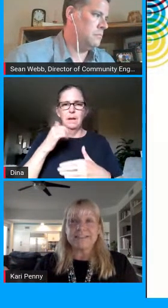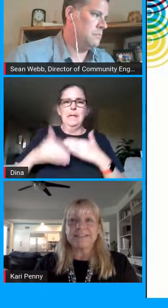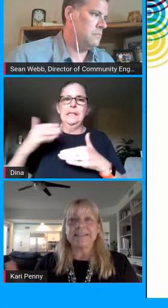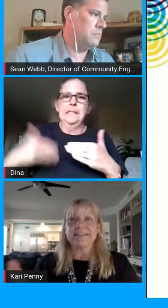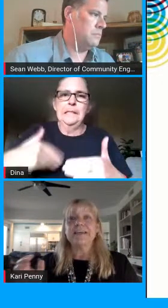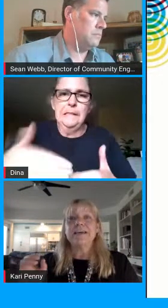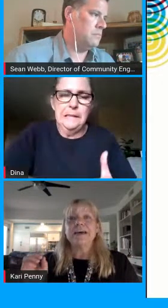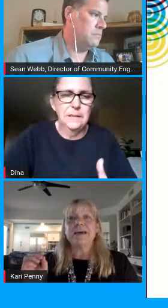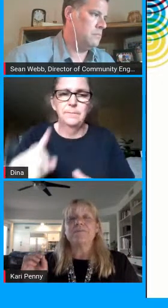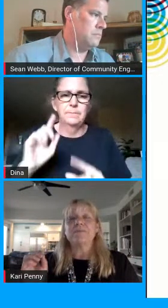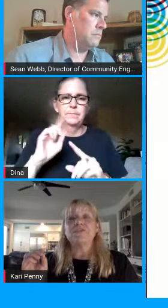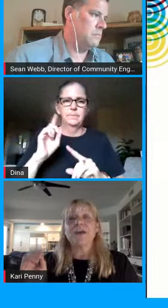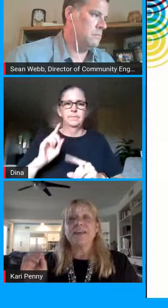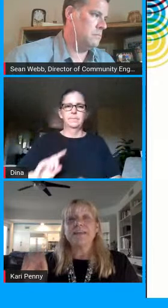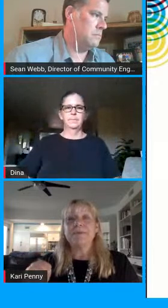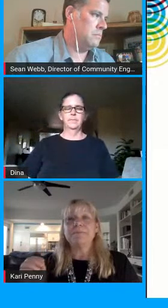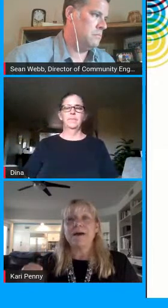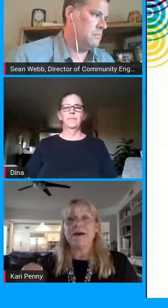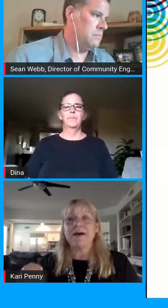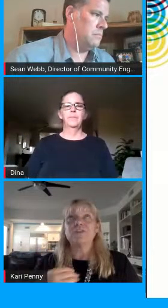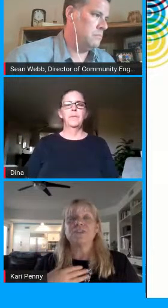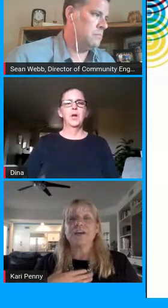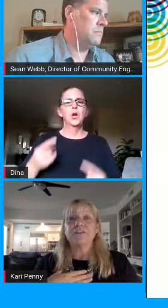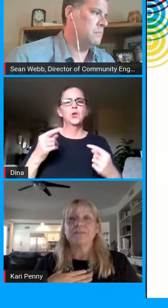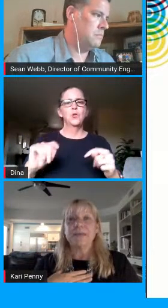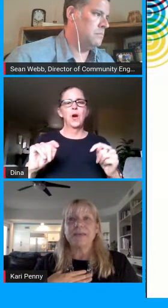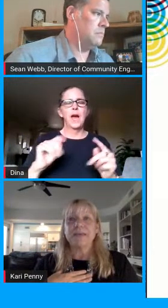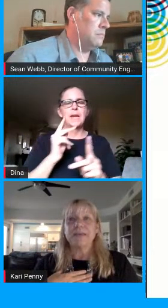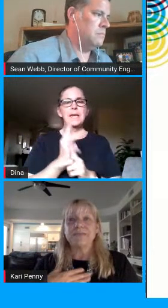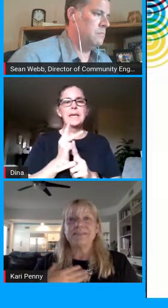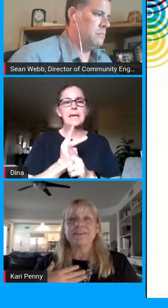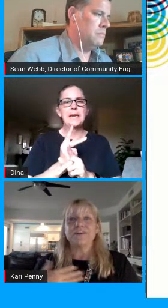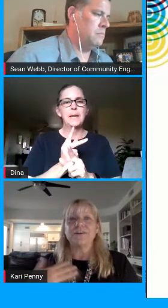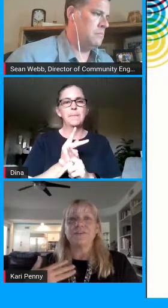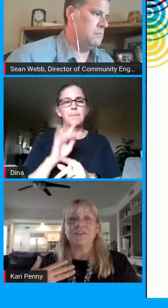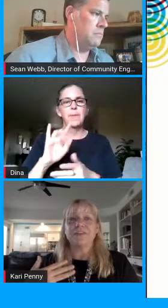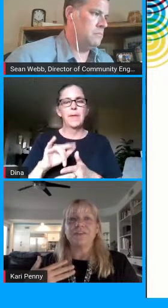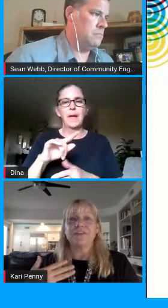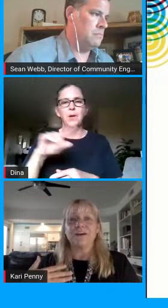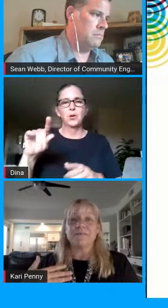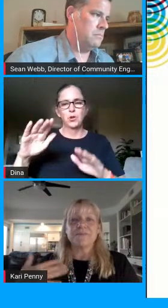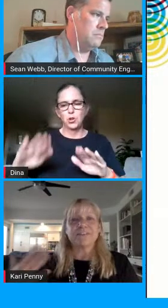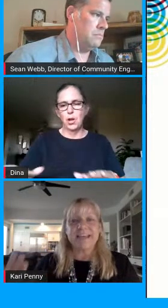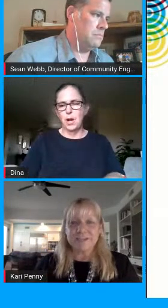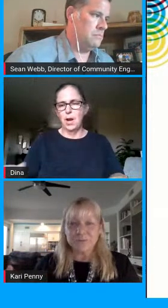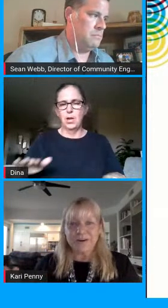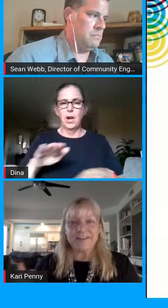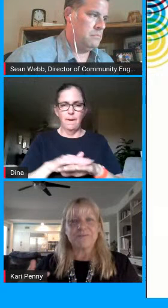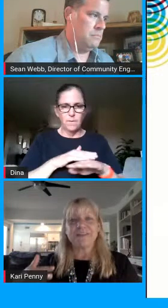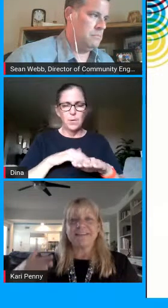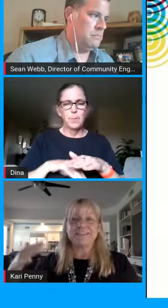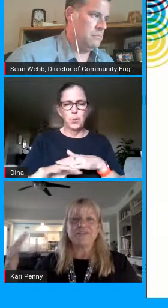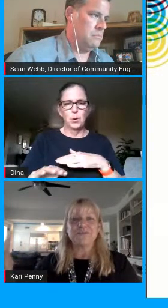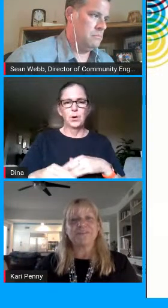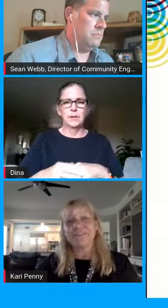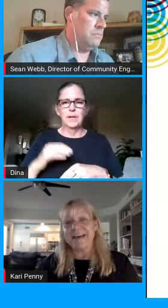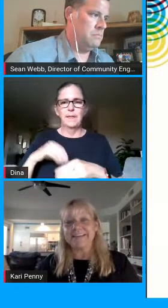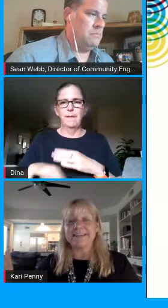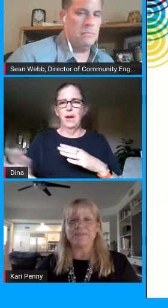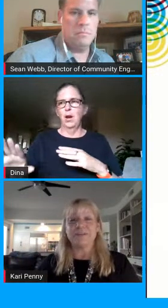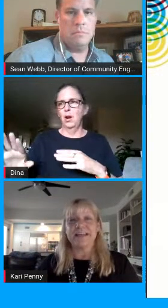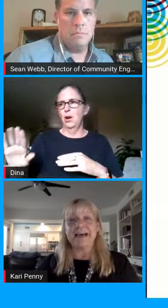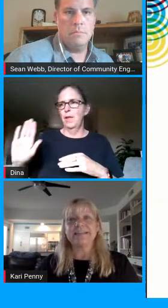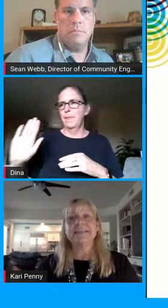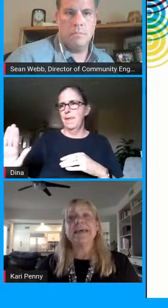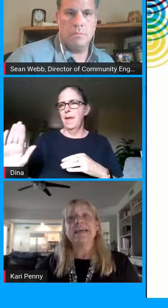social distancing um try to keep in mind that your child's bedroom is their their um their sanctuary their place to